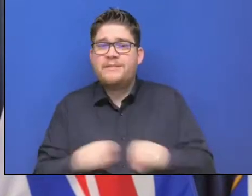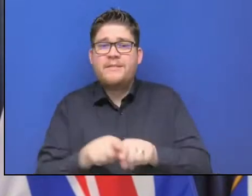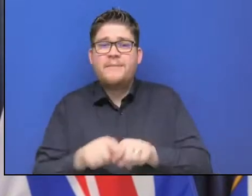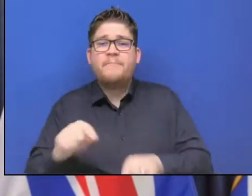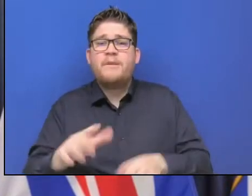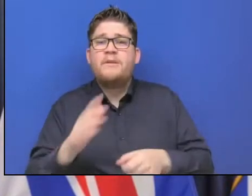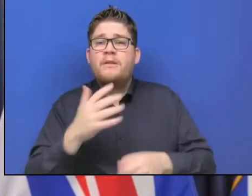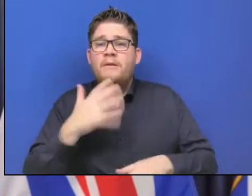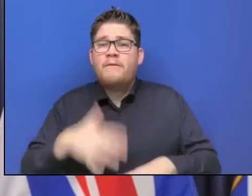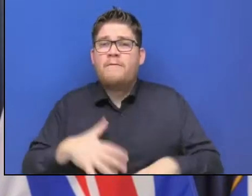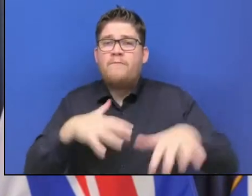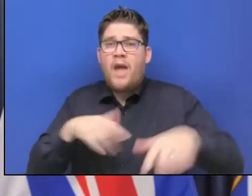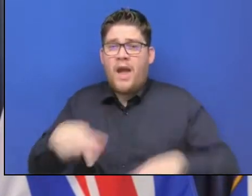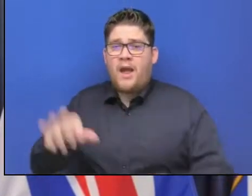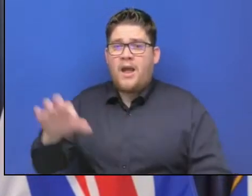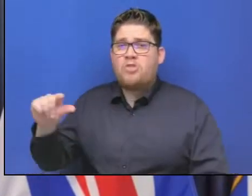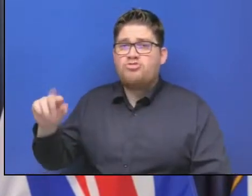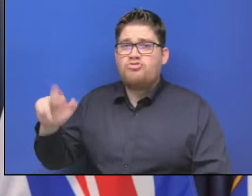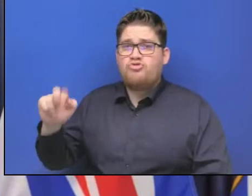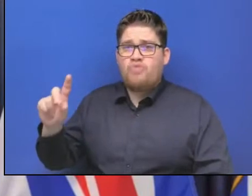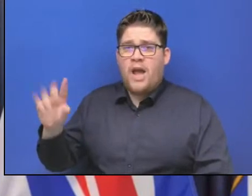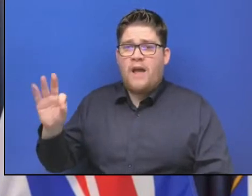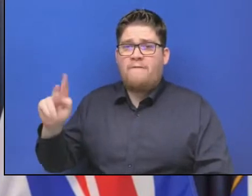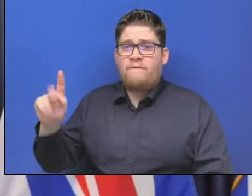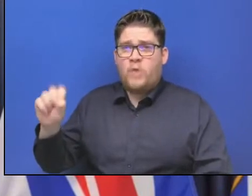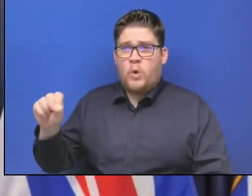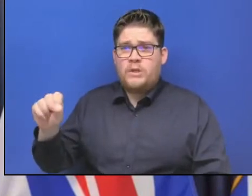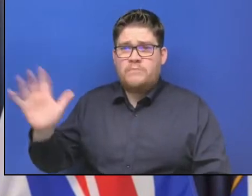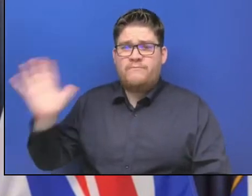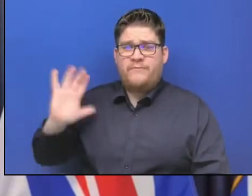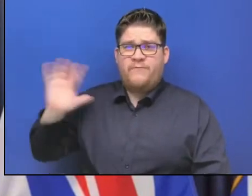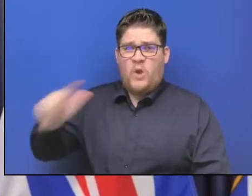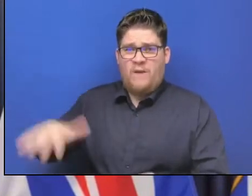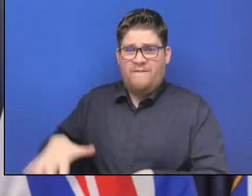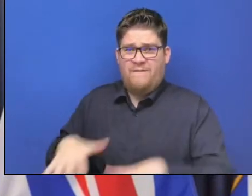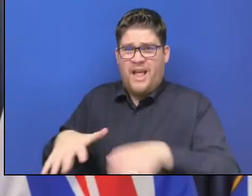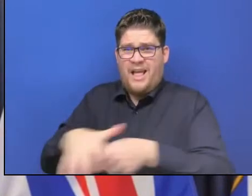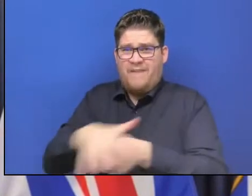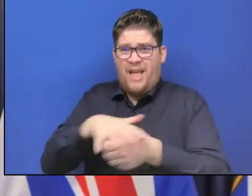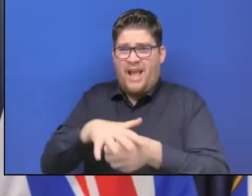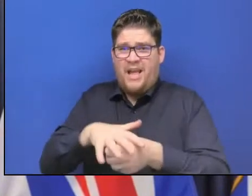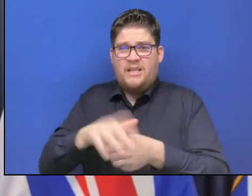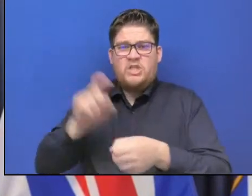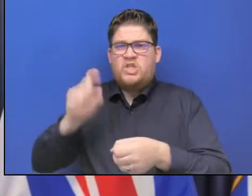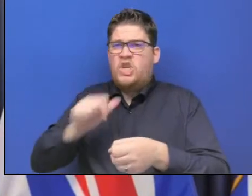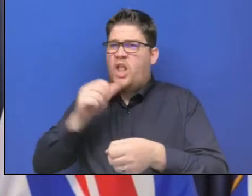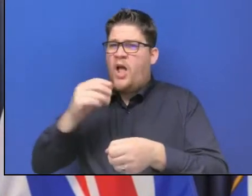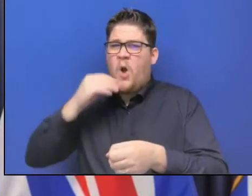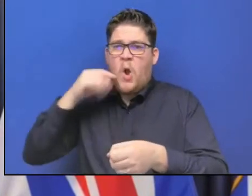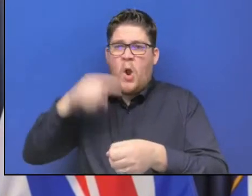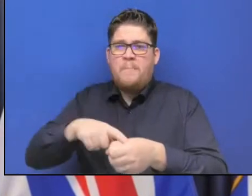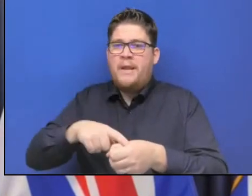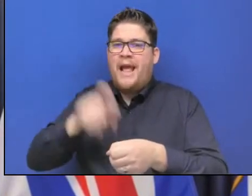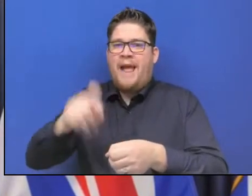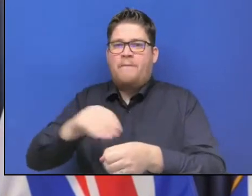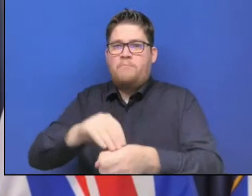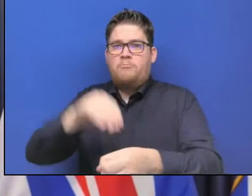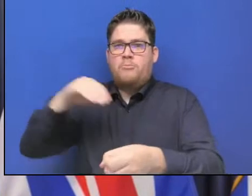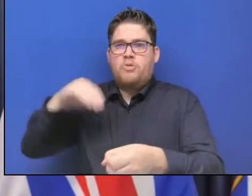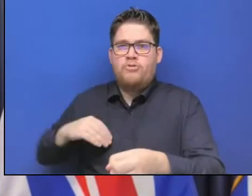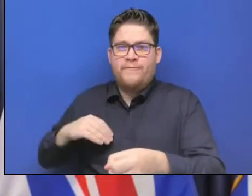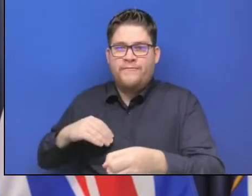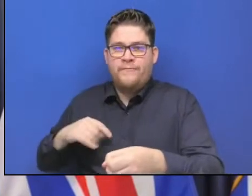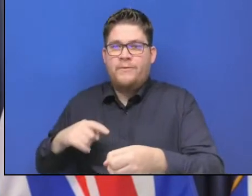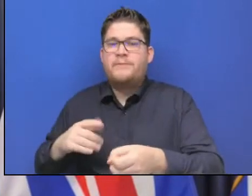-lying flooded area really should not be a residential area anymore. so those residences